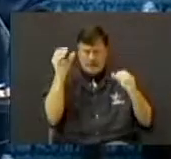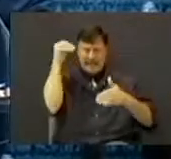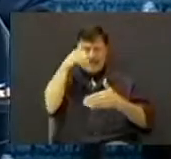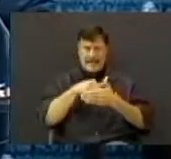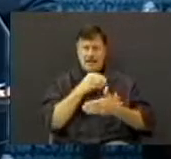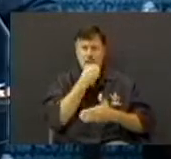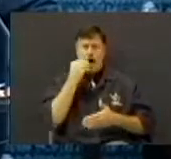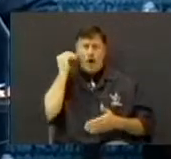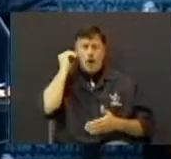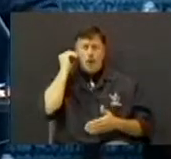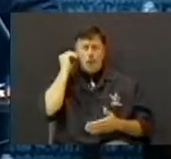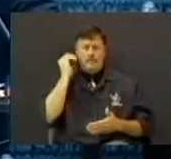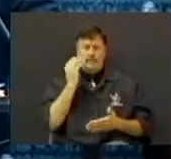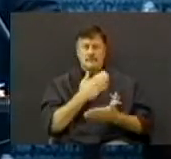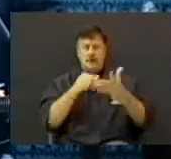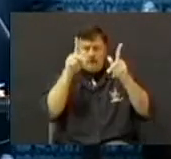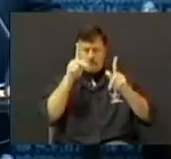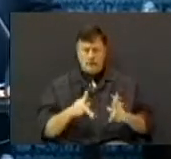help me.